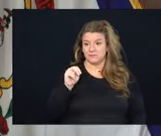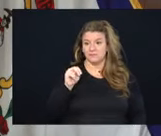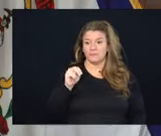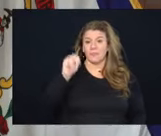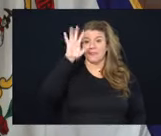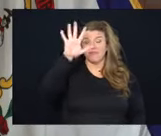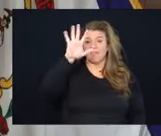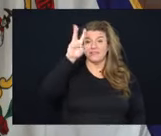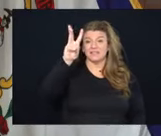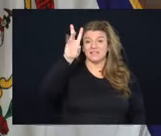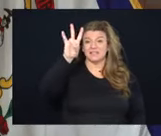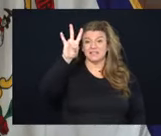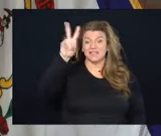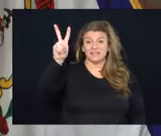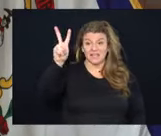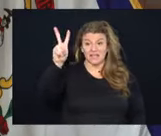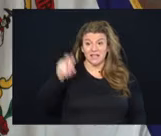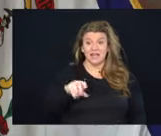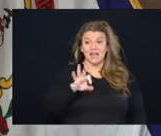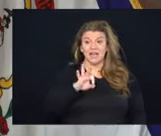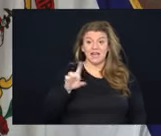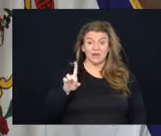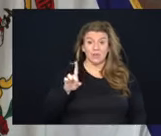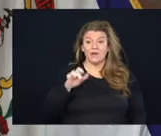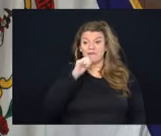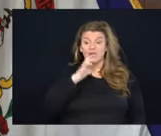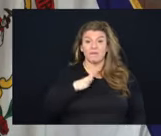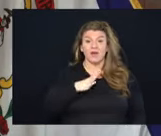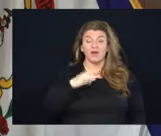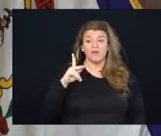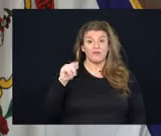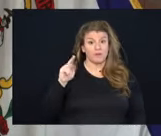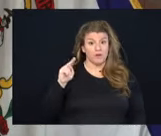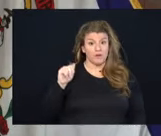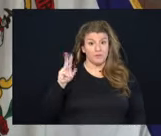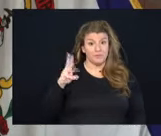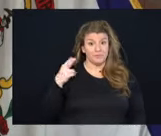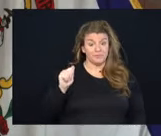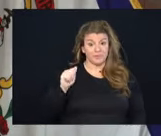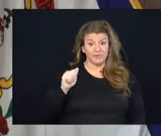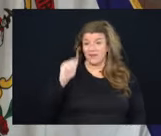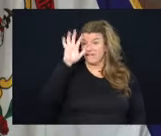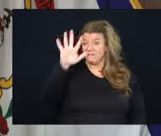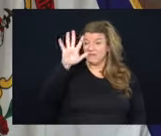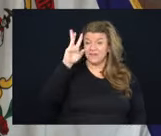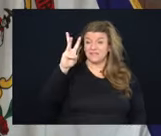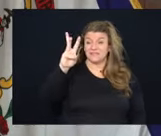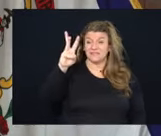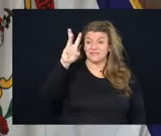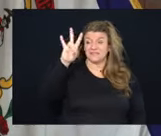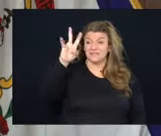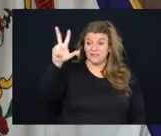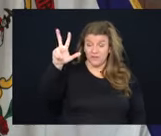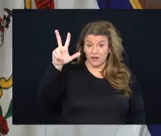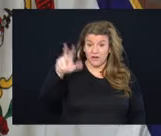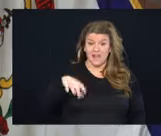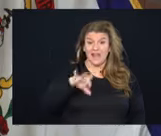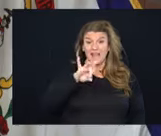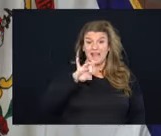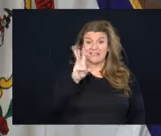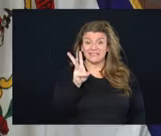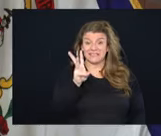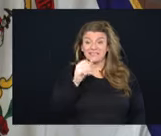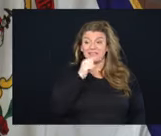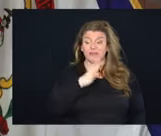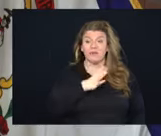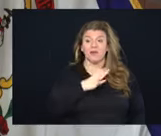5,672nd death a 91 year old female from Kanawha County. The 5,673rd death an 86 year